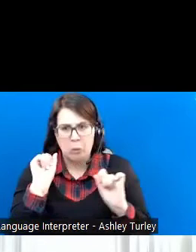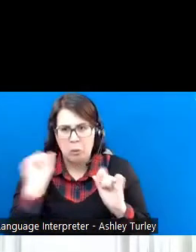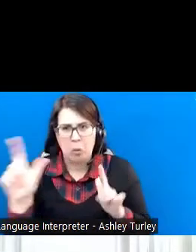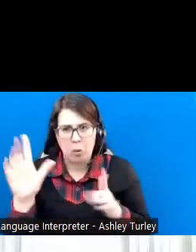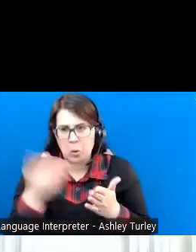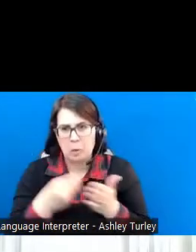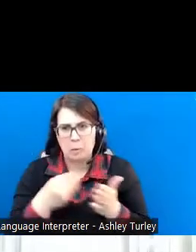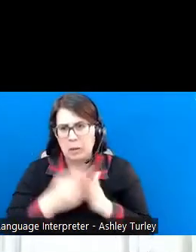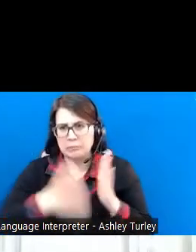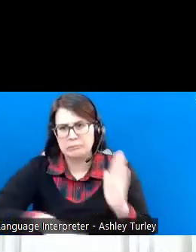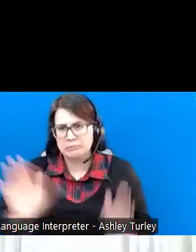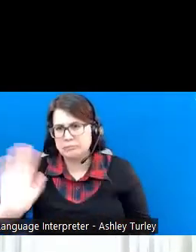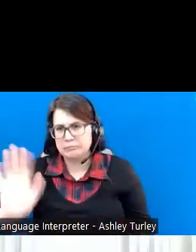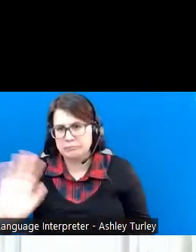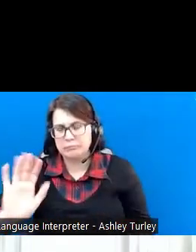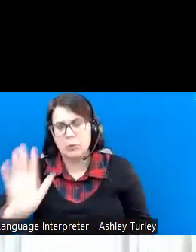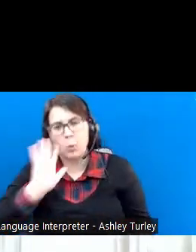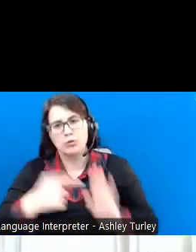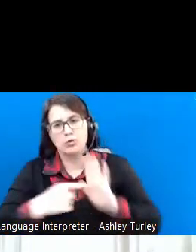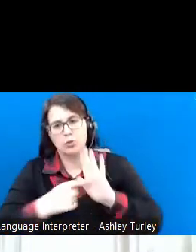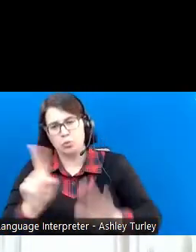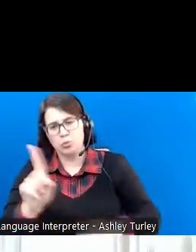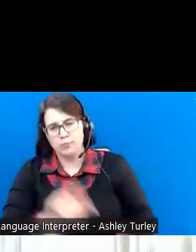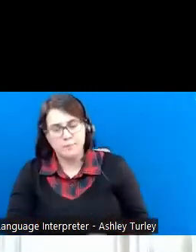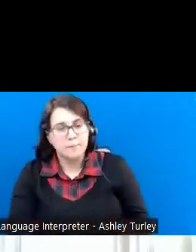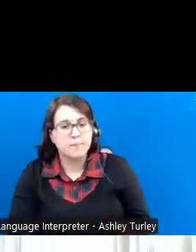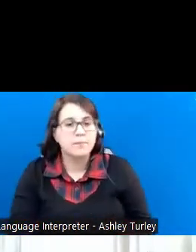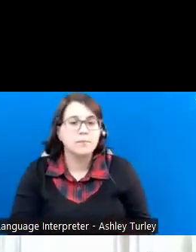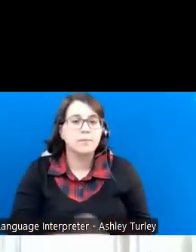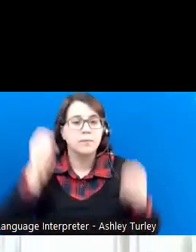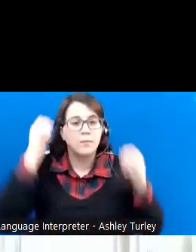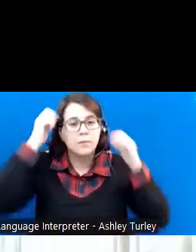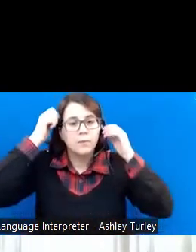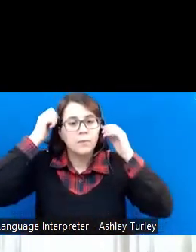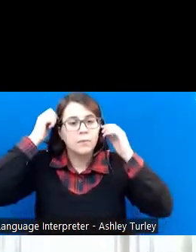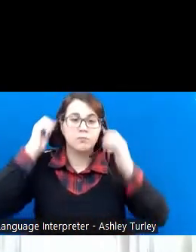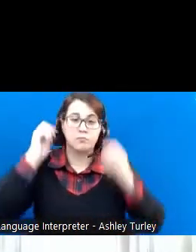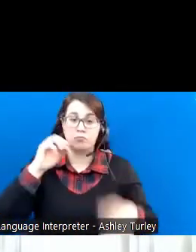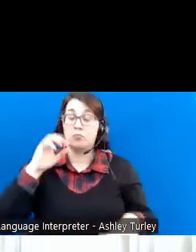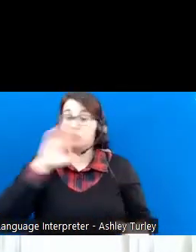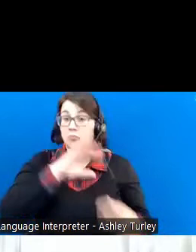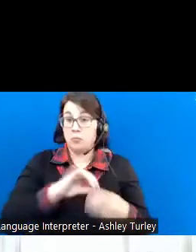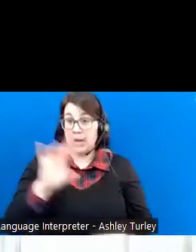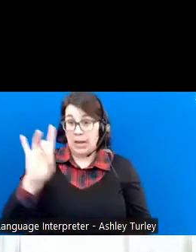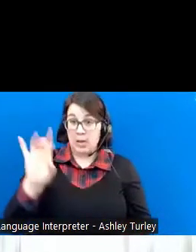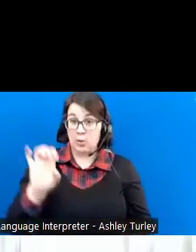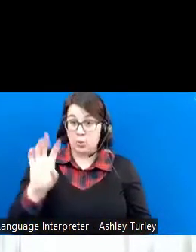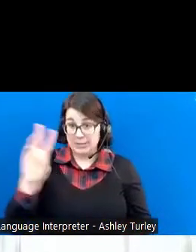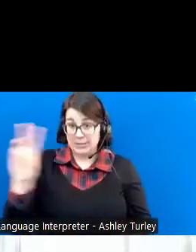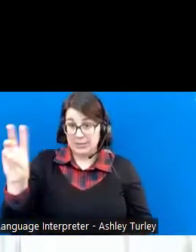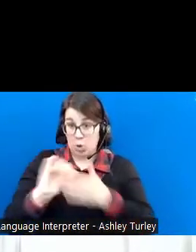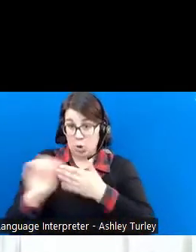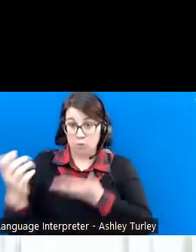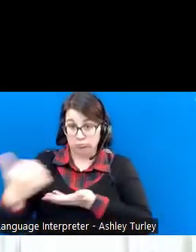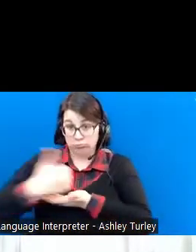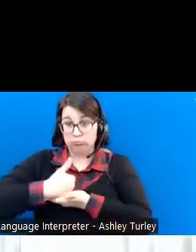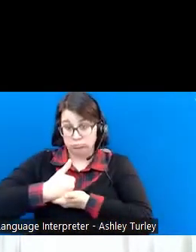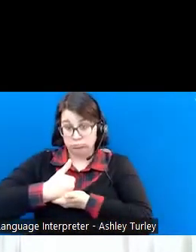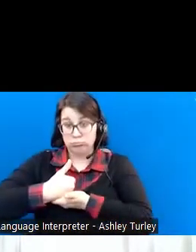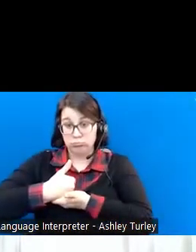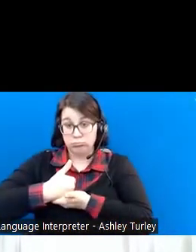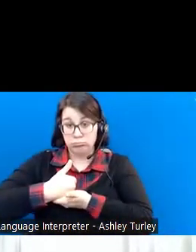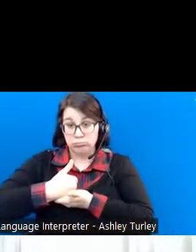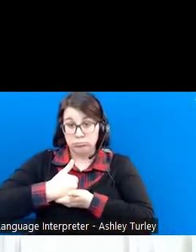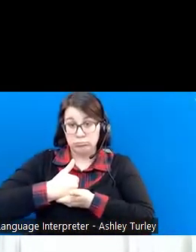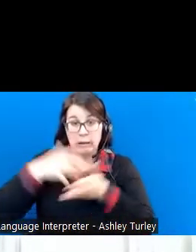money. And we're going to see that in just a minute. So of the $866 that Gabriel made, we